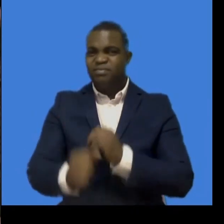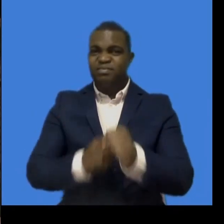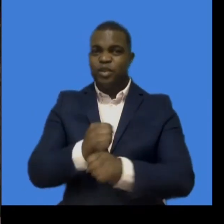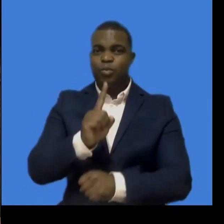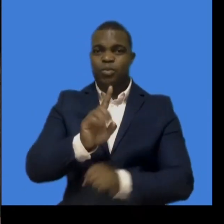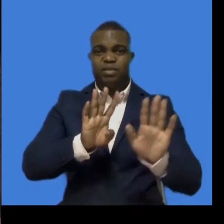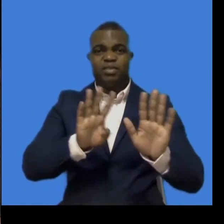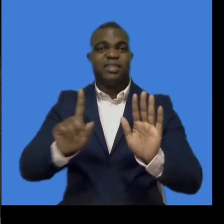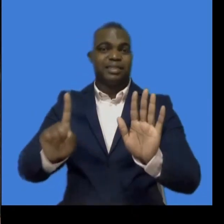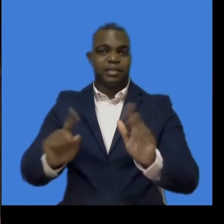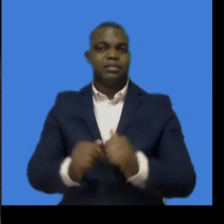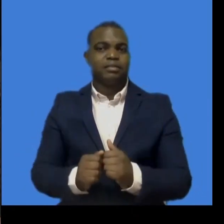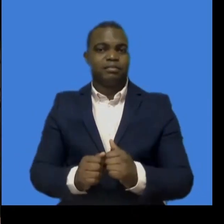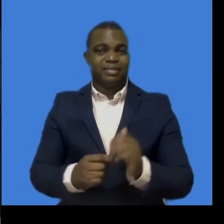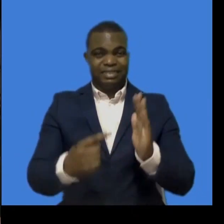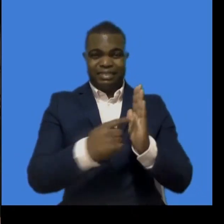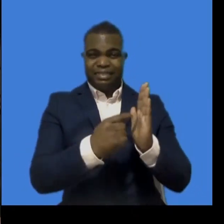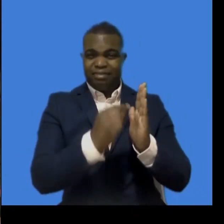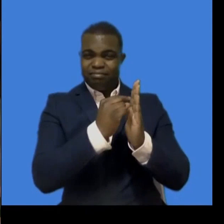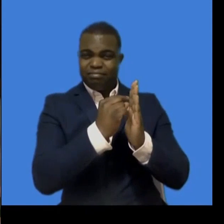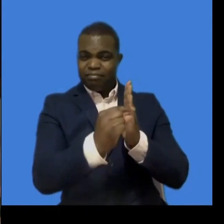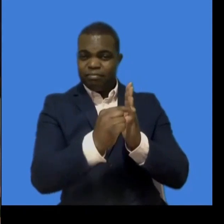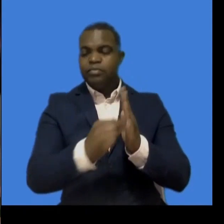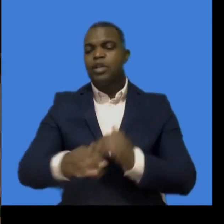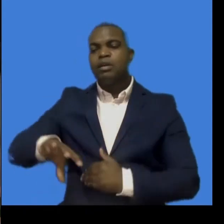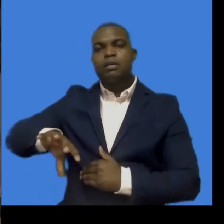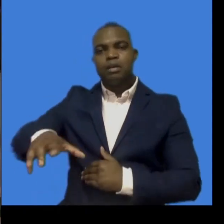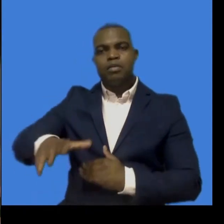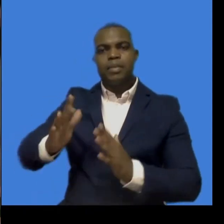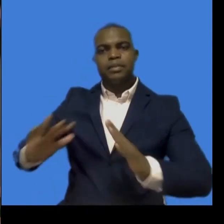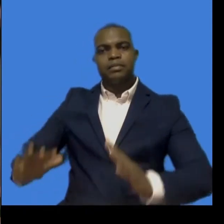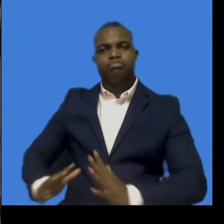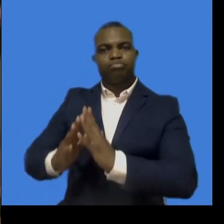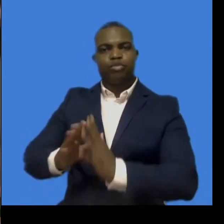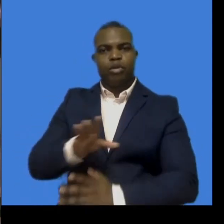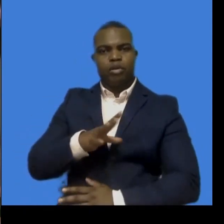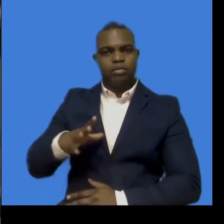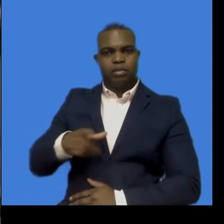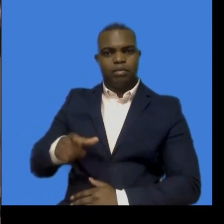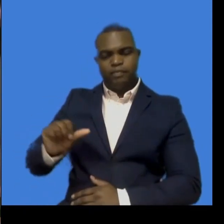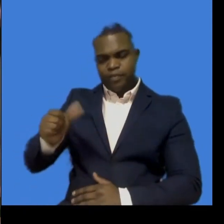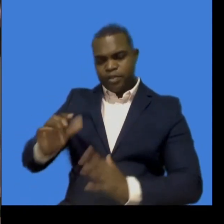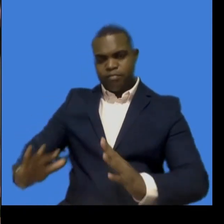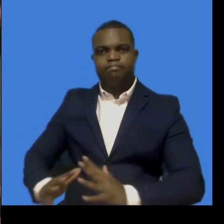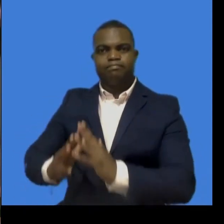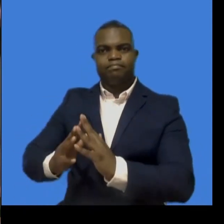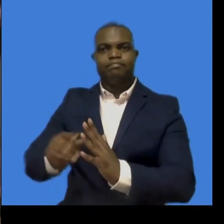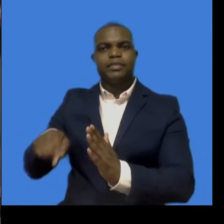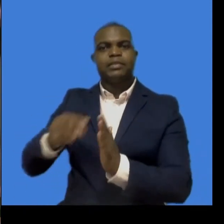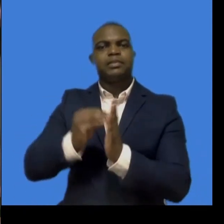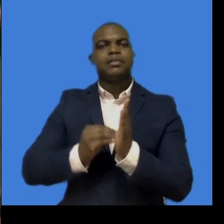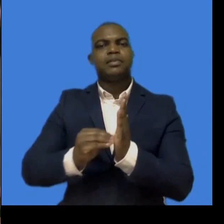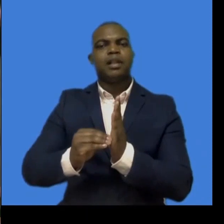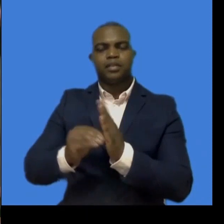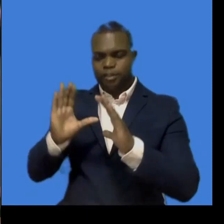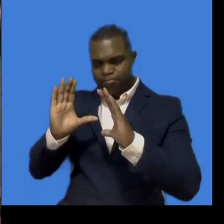PWDs was established. In order to comprehensively address matters relating to the rights of PWDs,